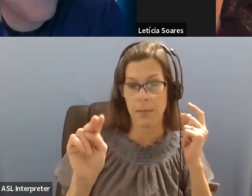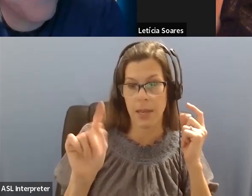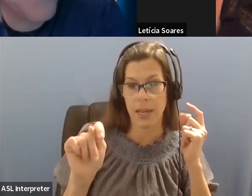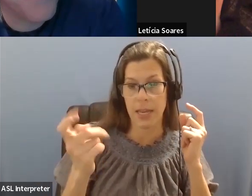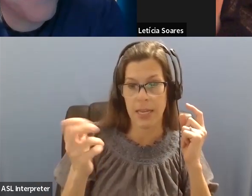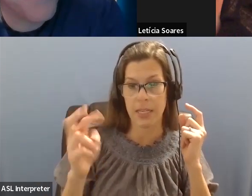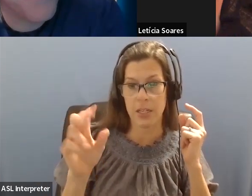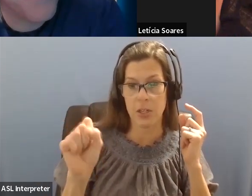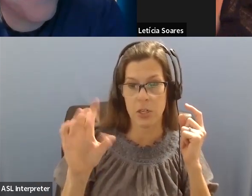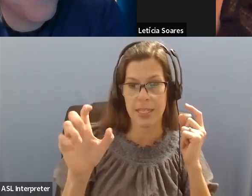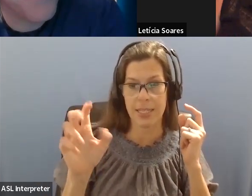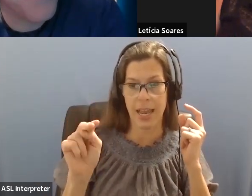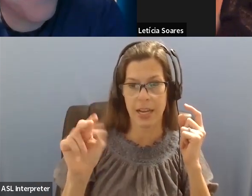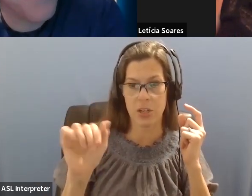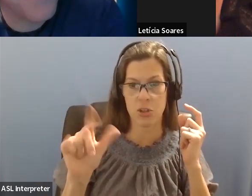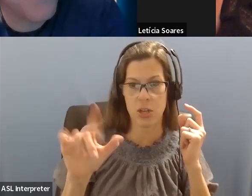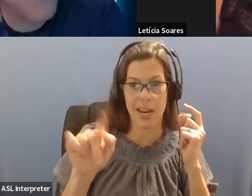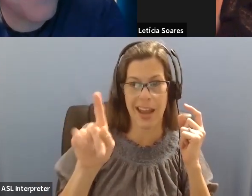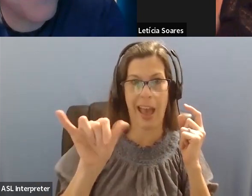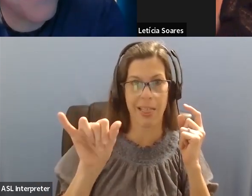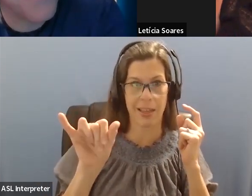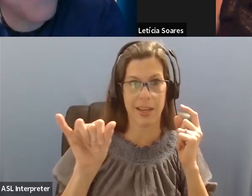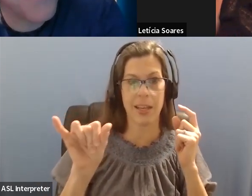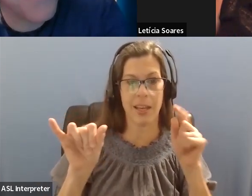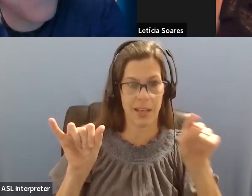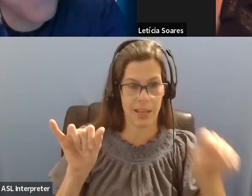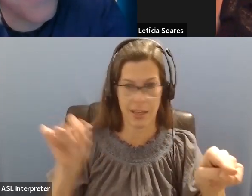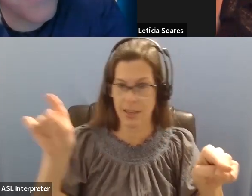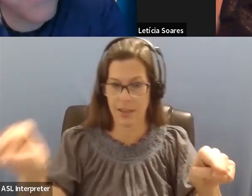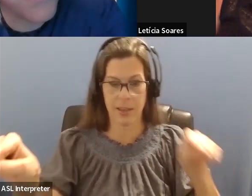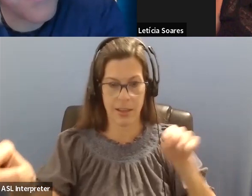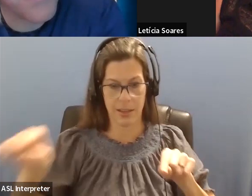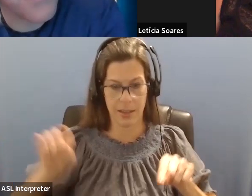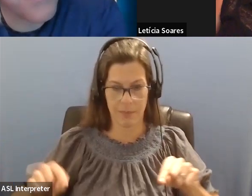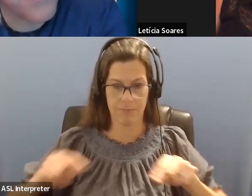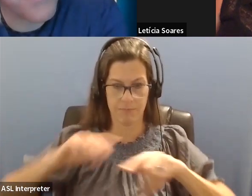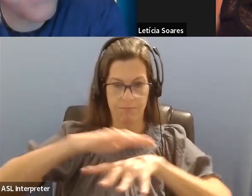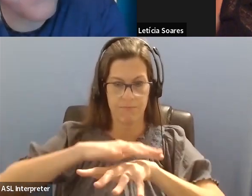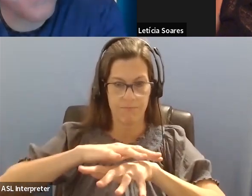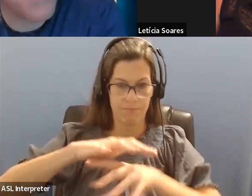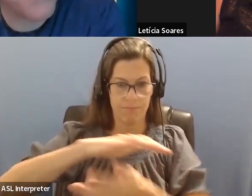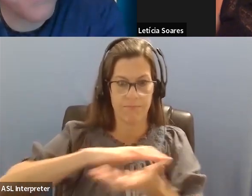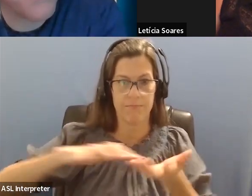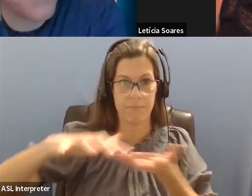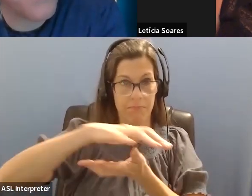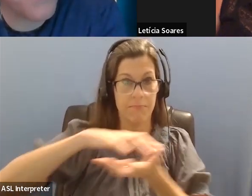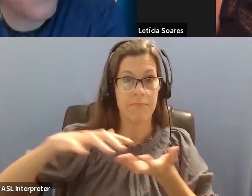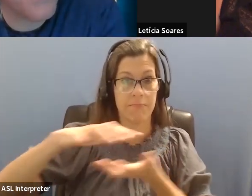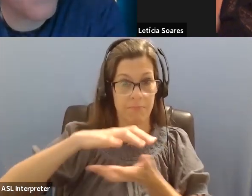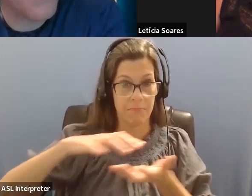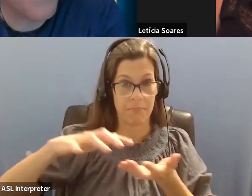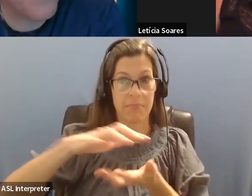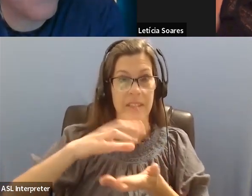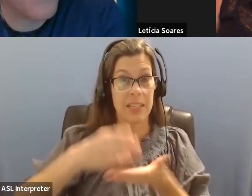all of the systemic barriers that keep people disconnected from nature and keep people, you know, disconnected